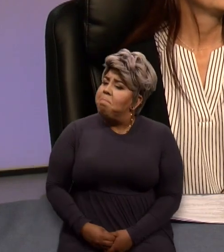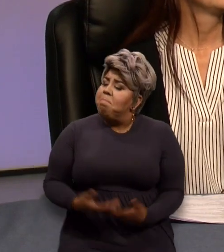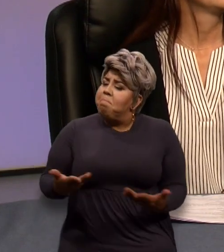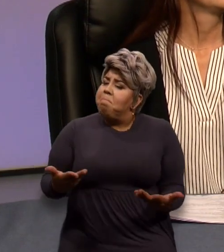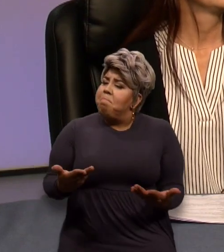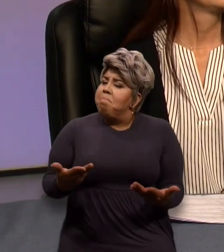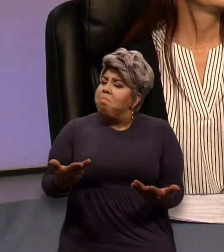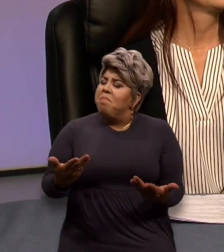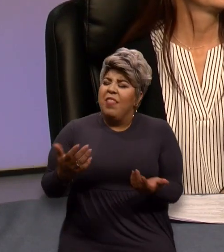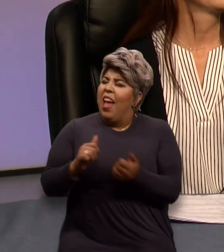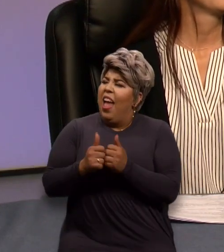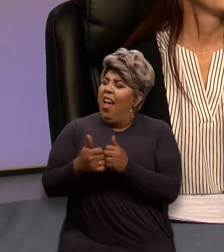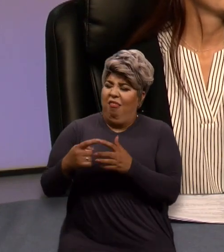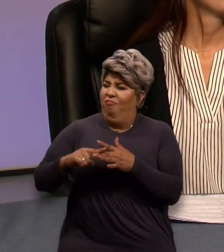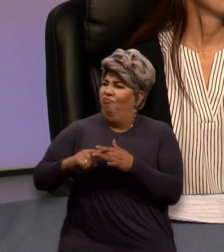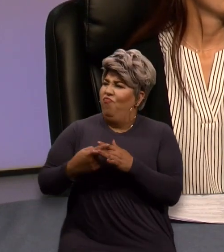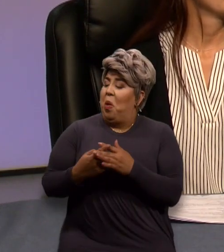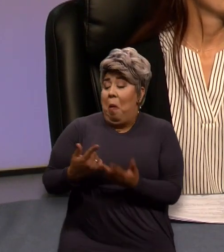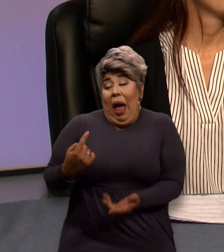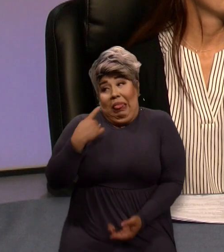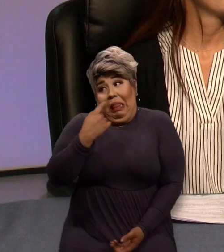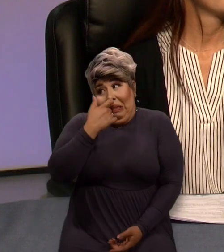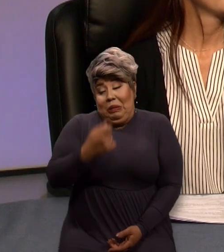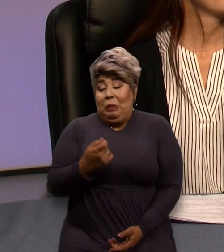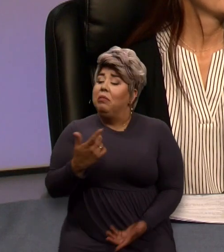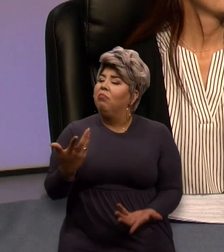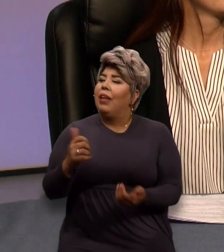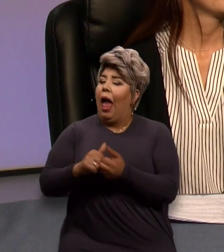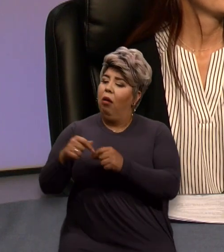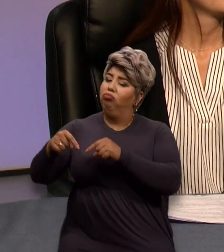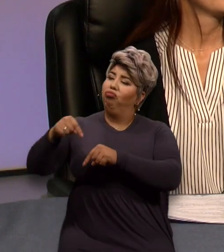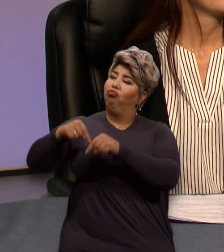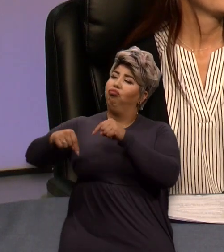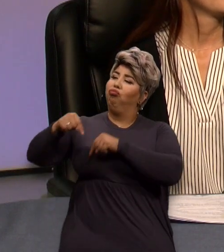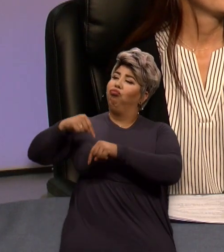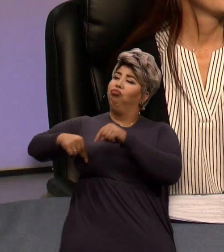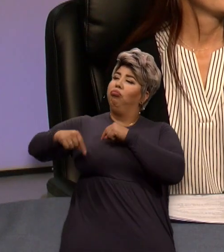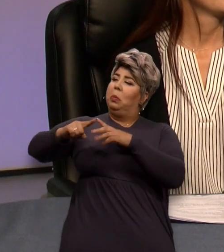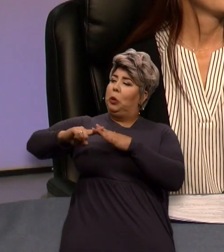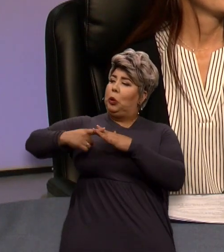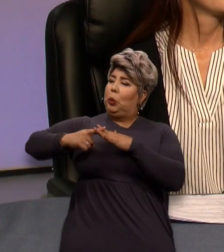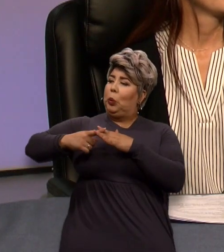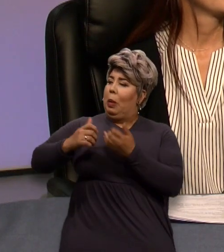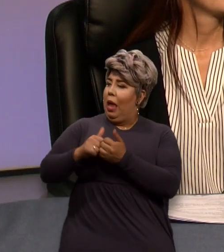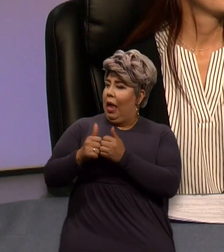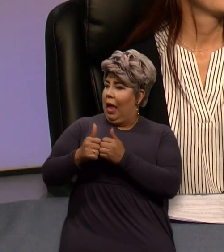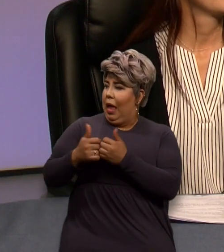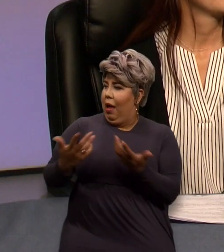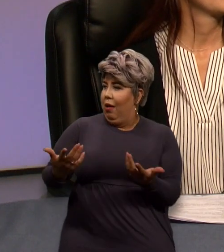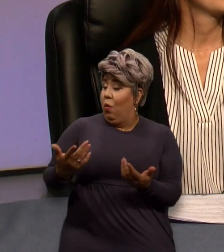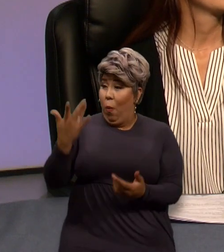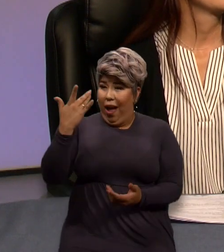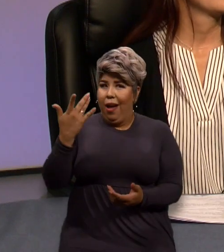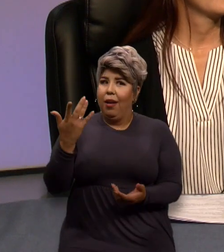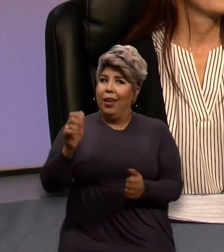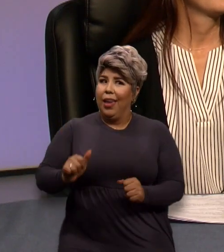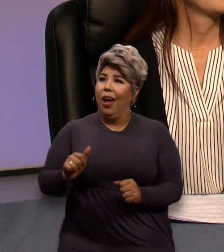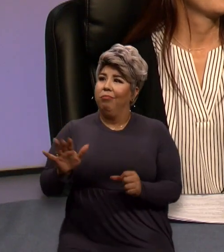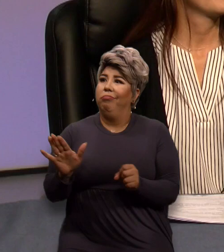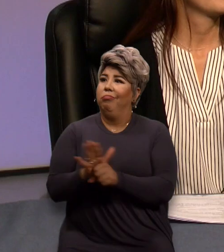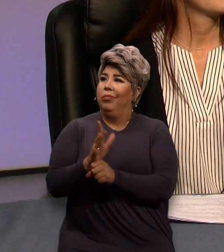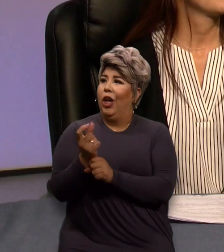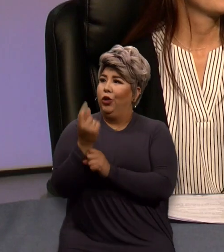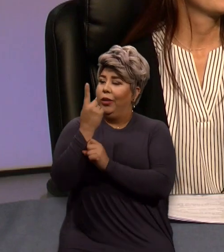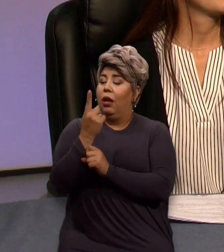how this all started, because I think it's kind of interesting to know the origins of this service in order to fully understand